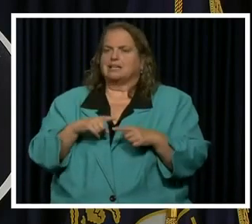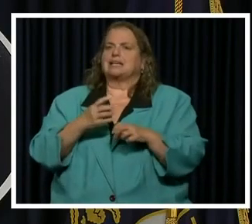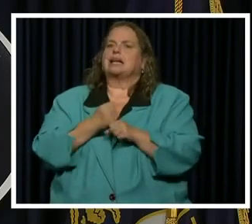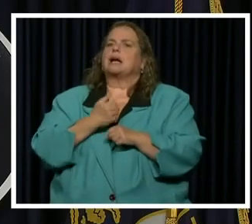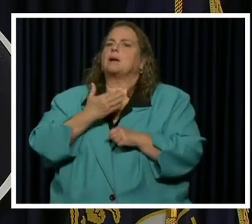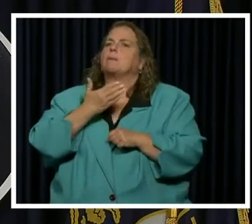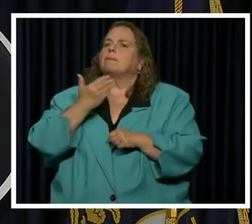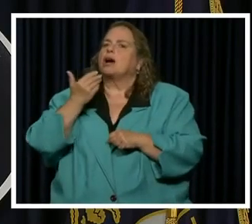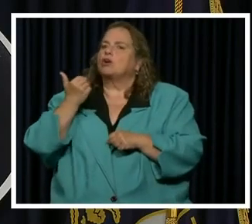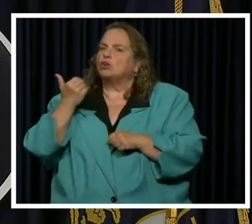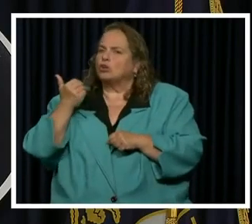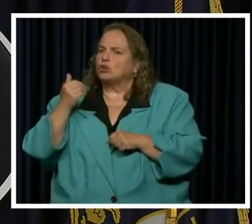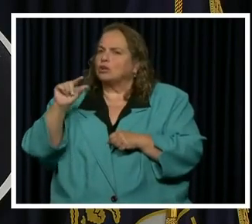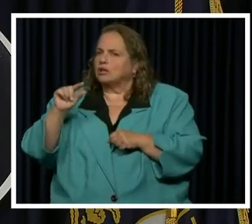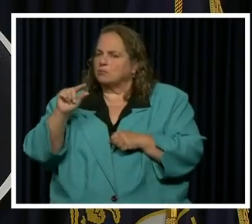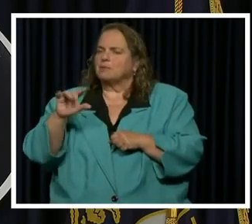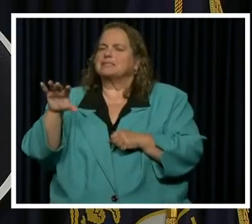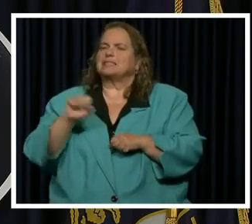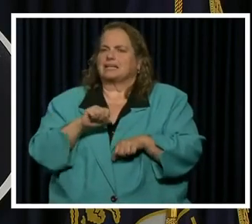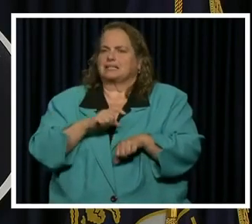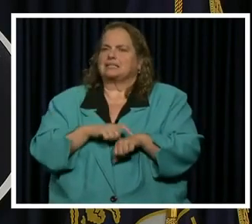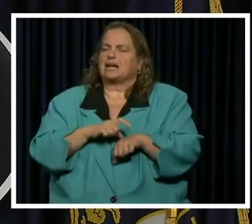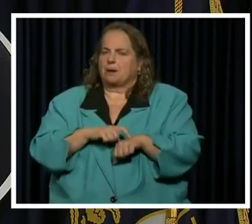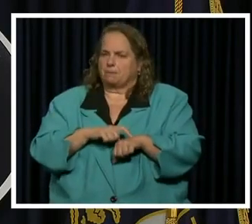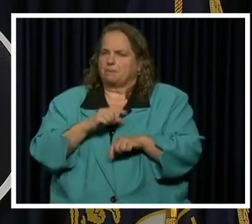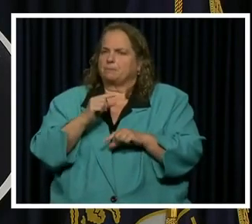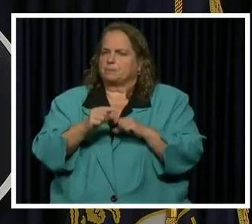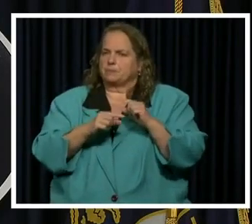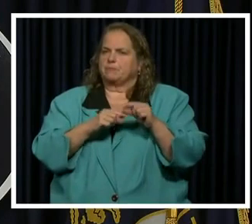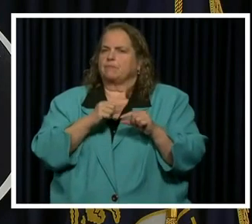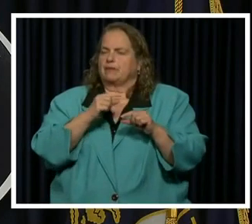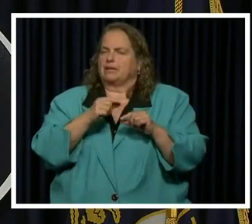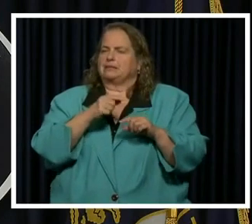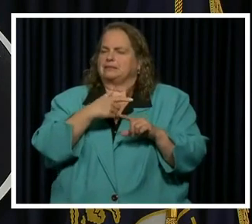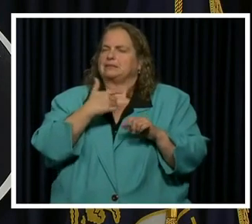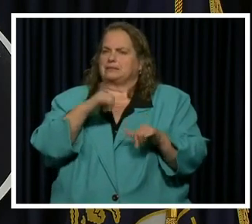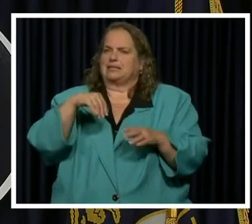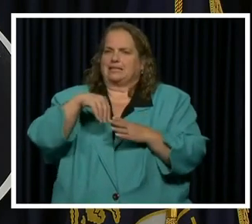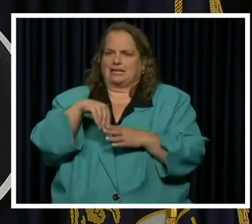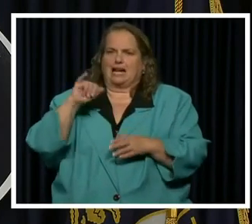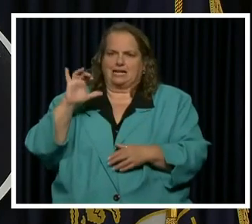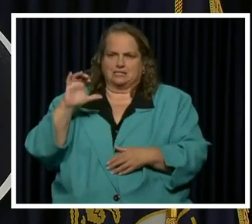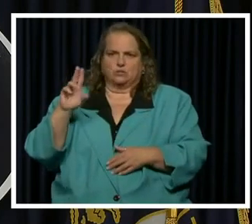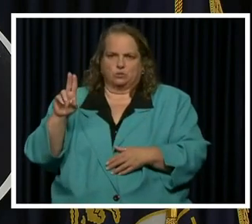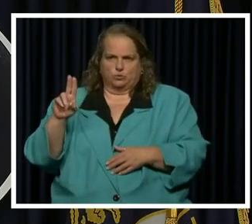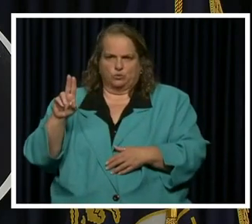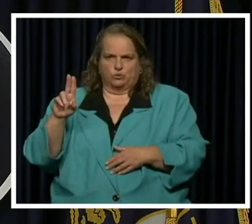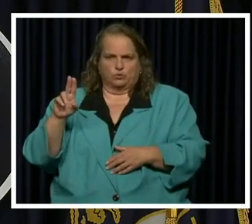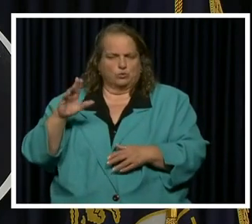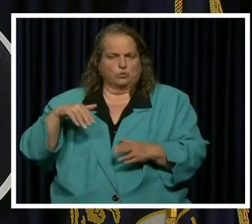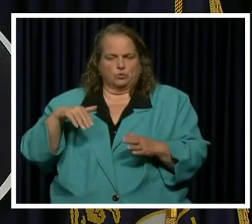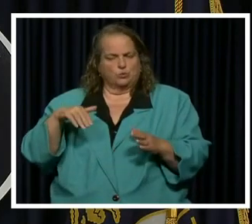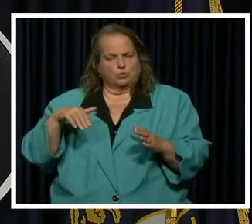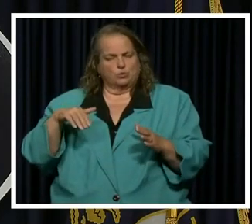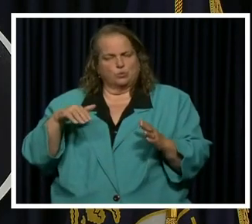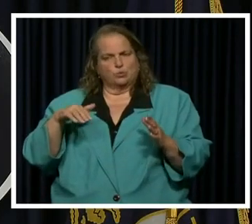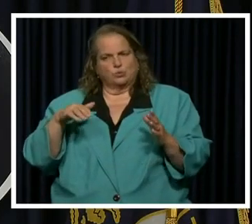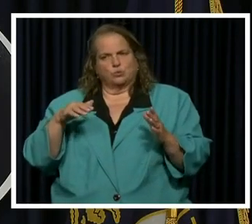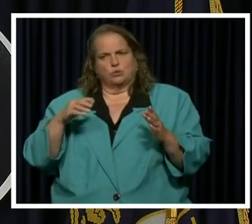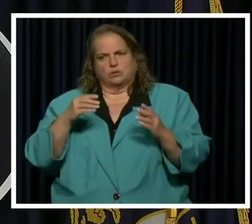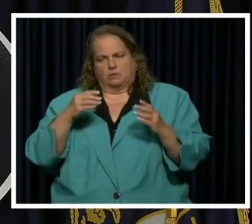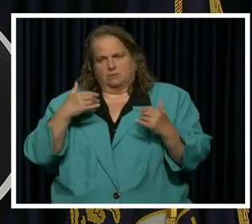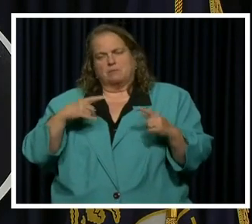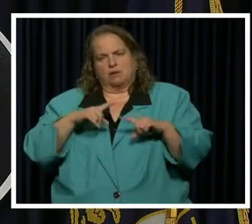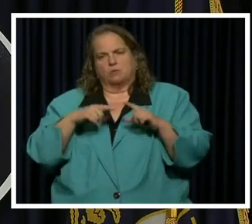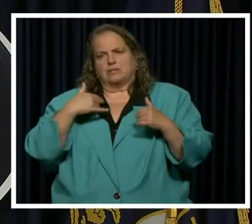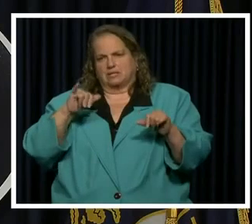better, though it's taking some time. He's still, the child is still not out of the woods and we need to